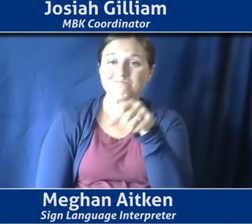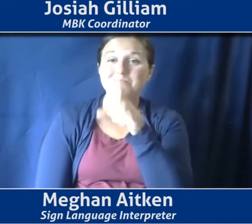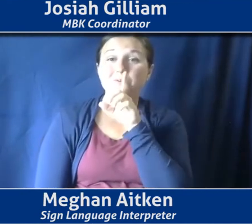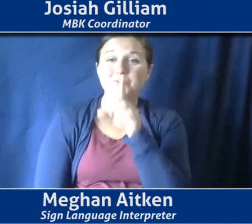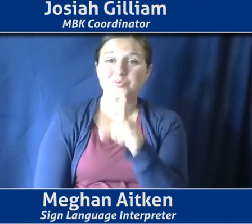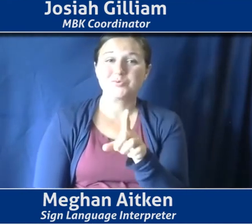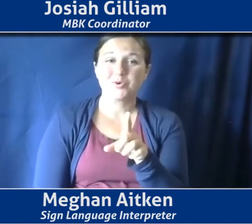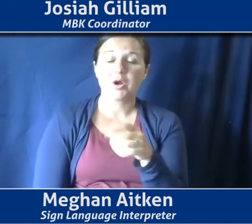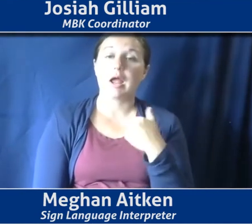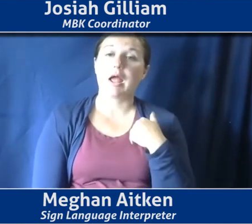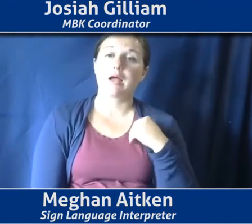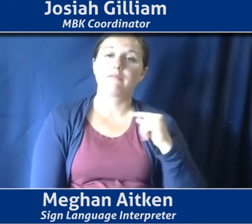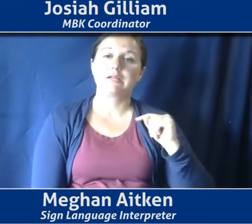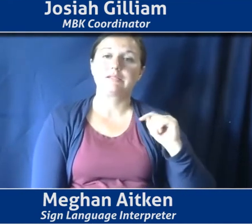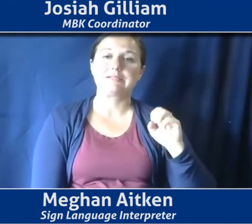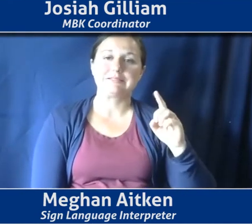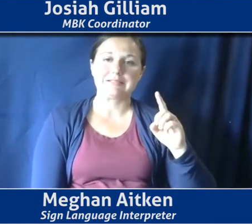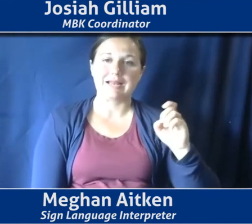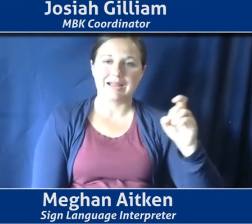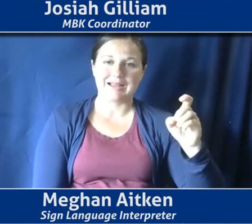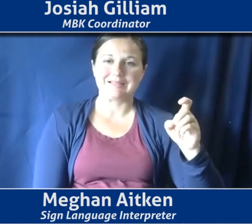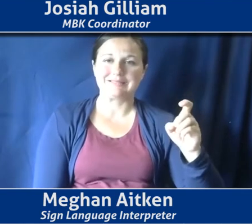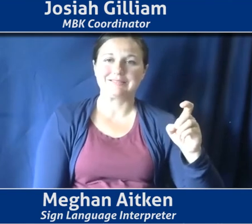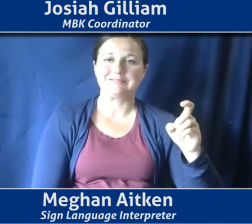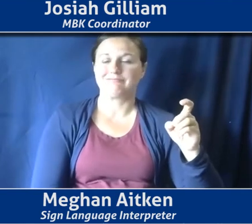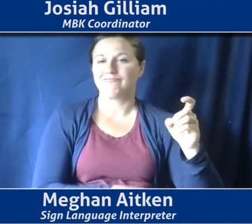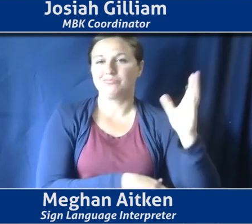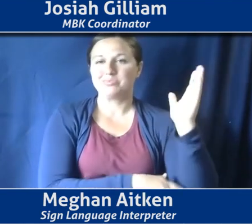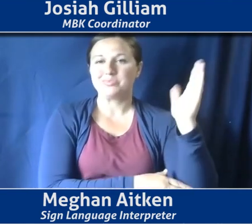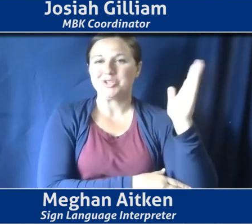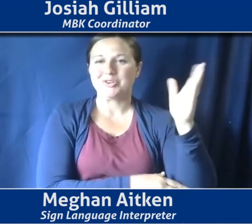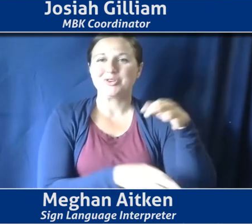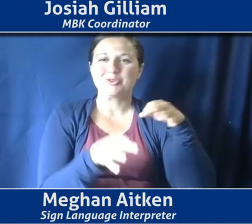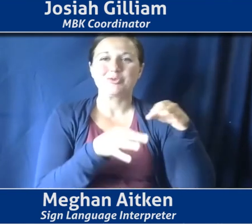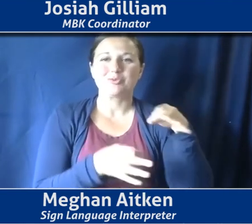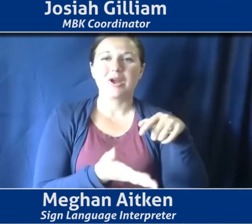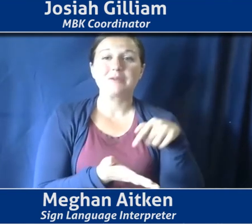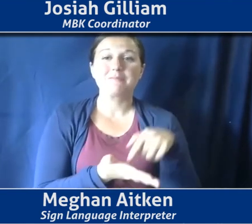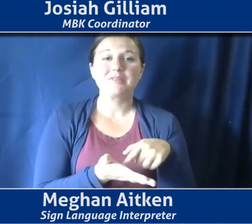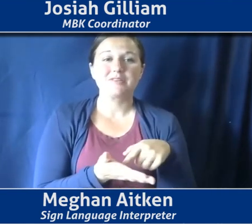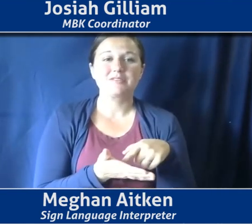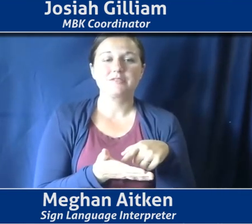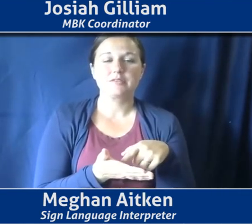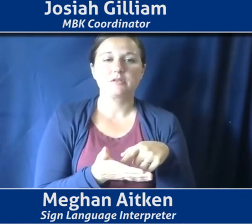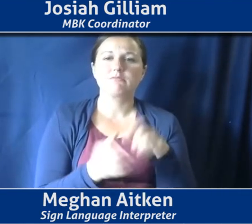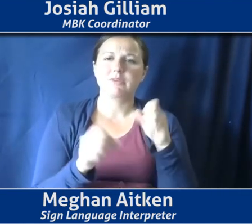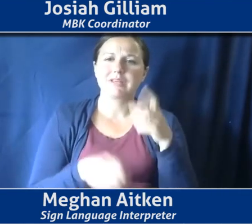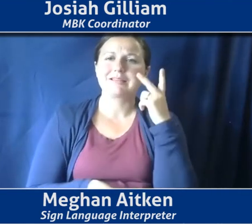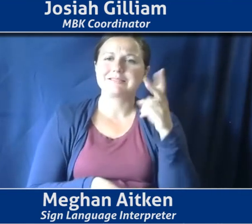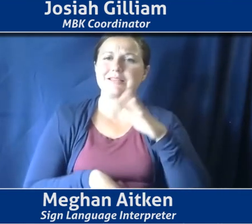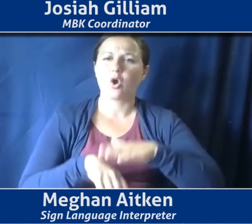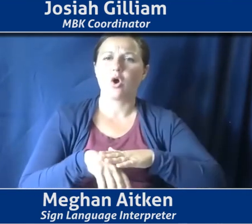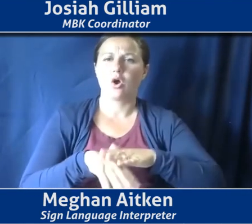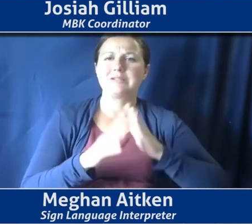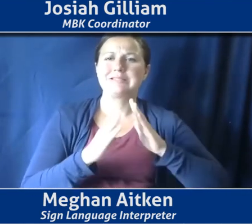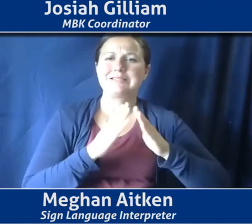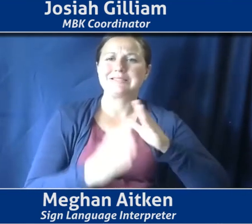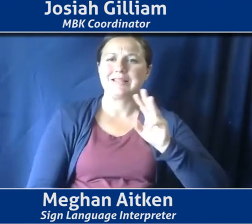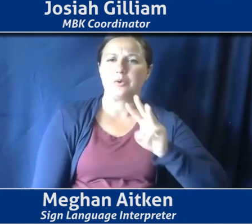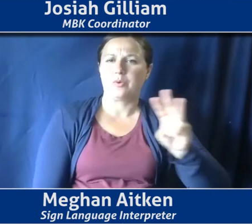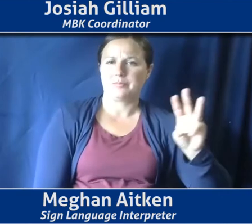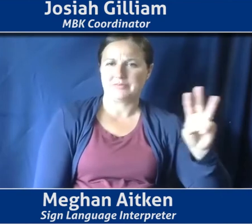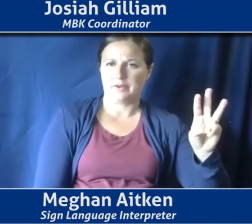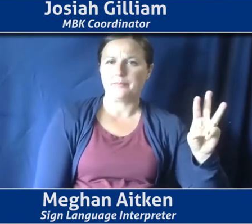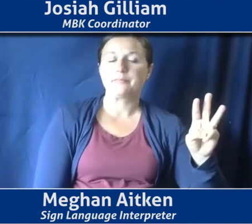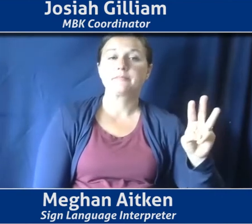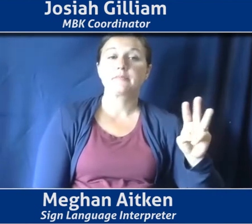TEDx talk, um, that describes some of this, um, that is on, on our, uh, on the city's webpage. Um, so the,